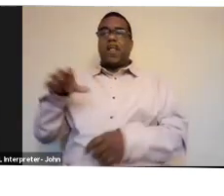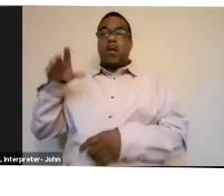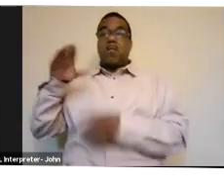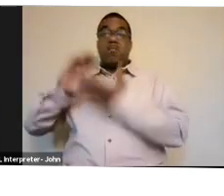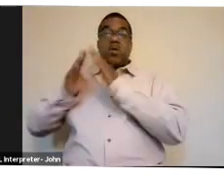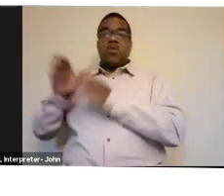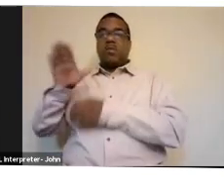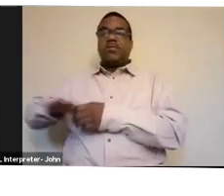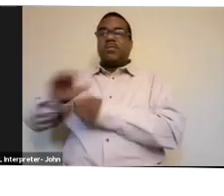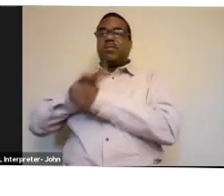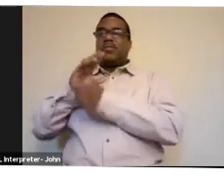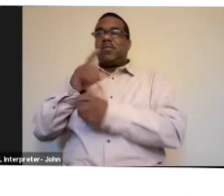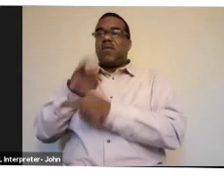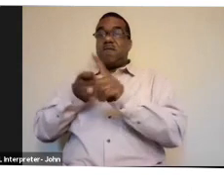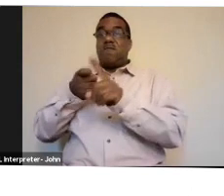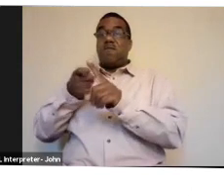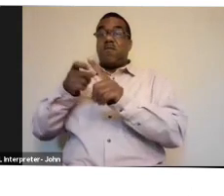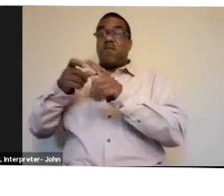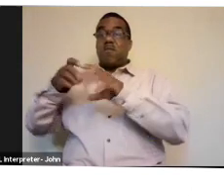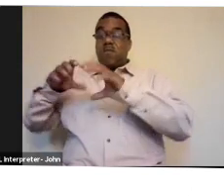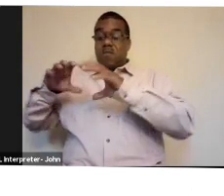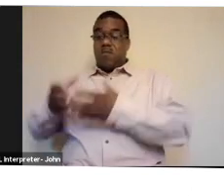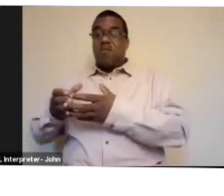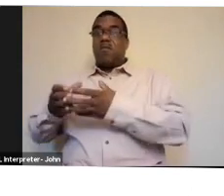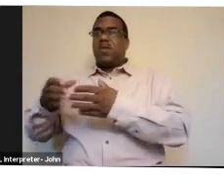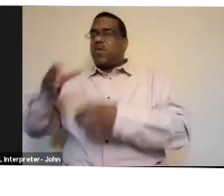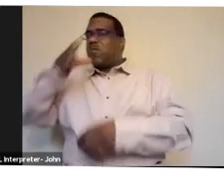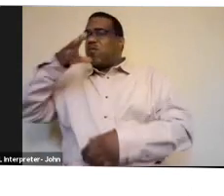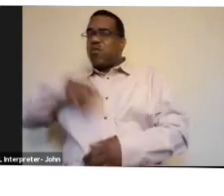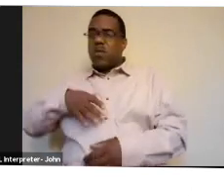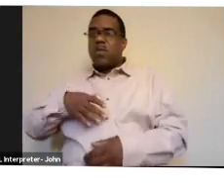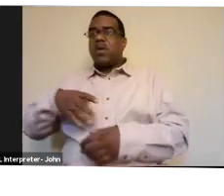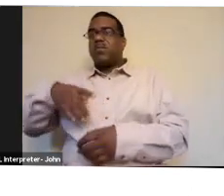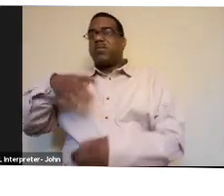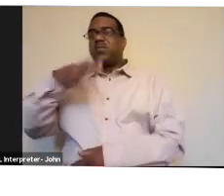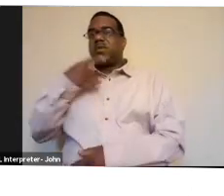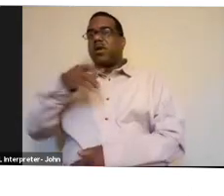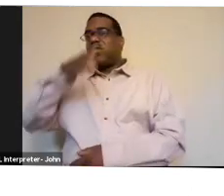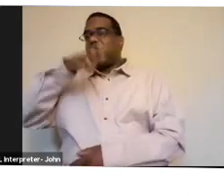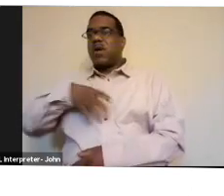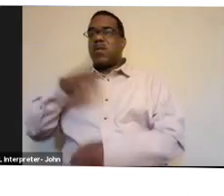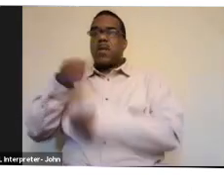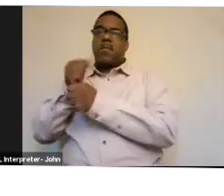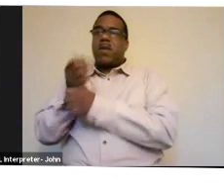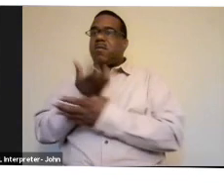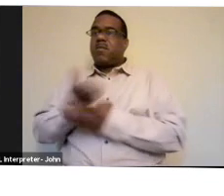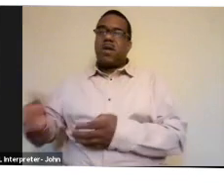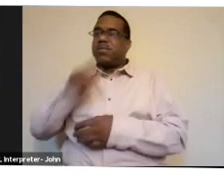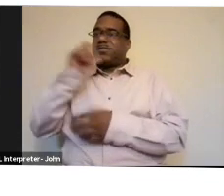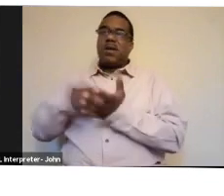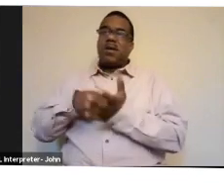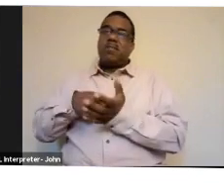usually of women, young women of color who are making our products and who will not get paid